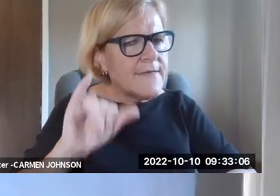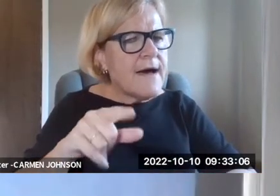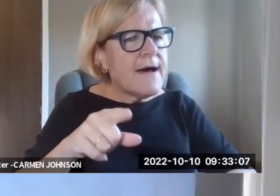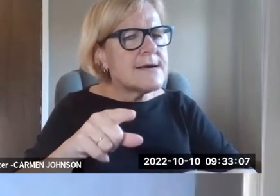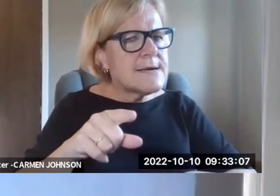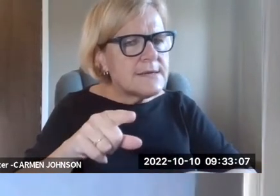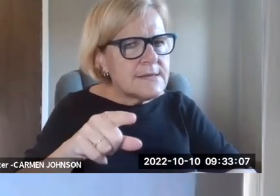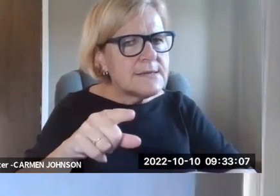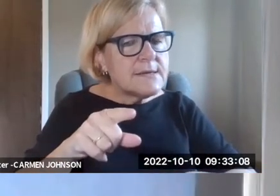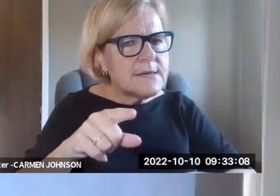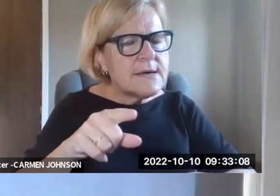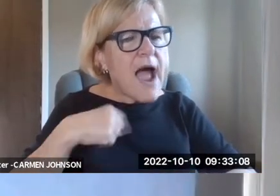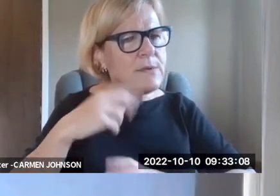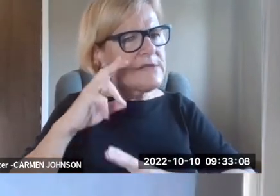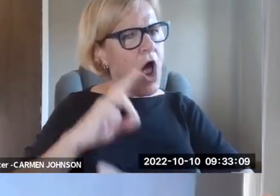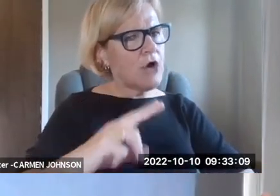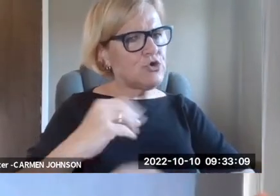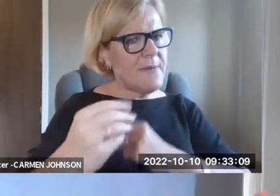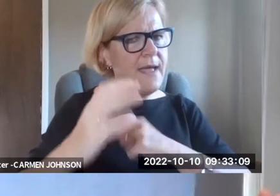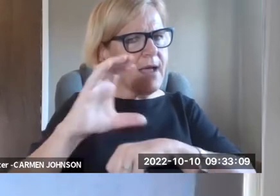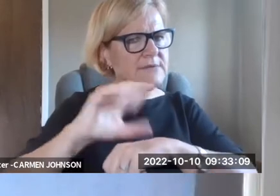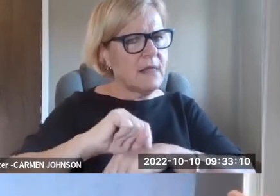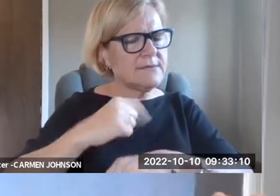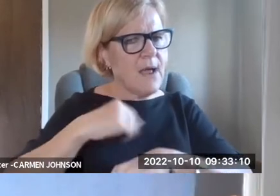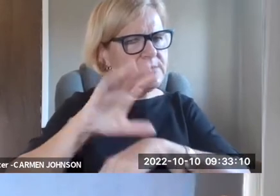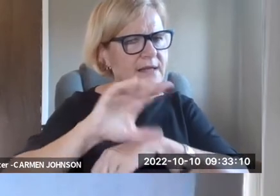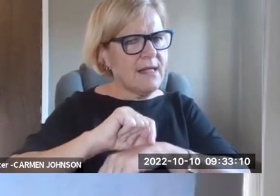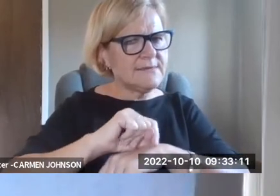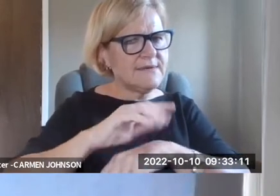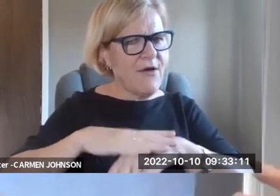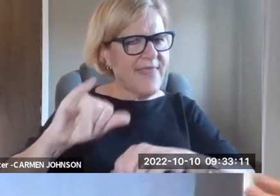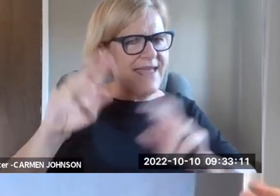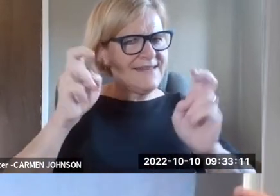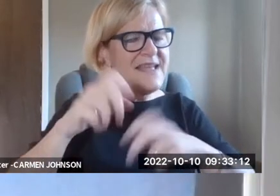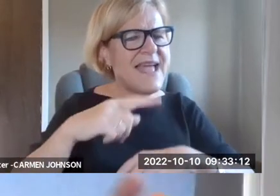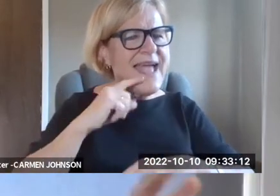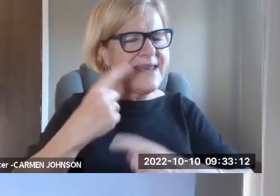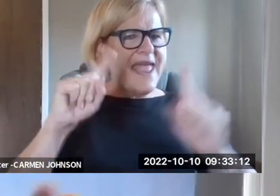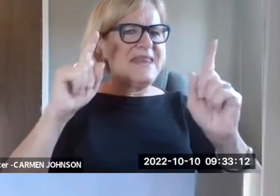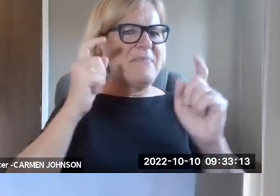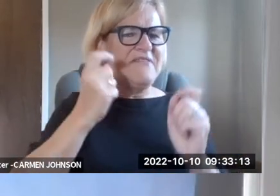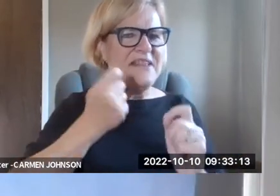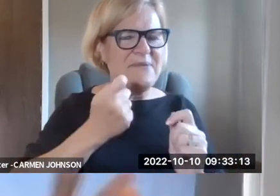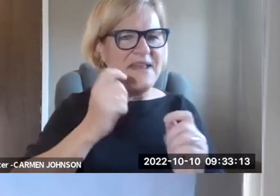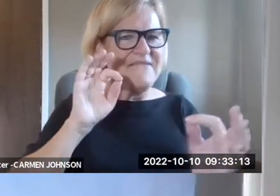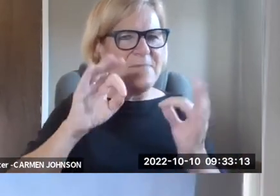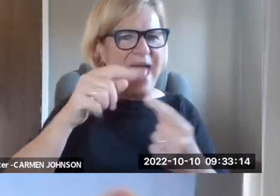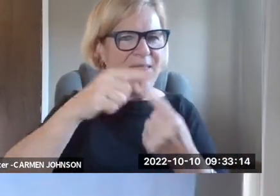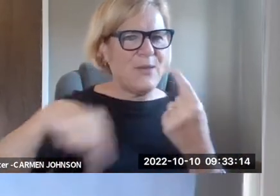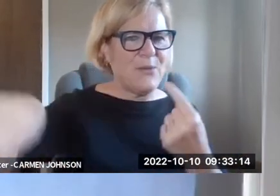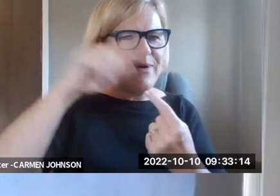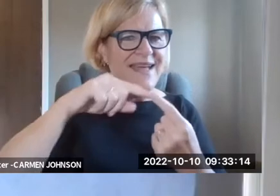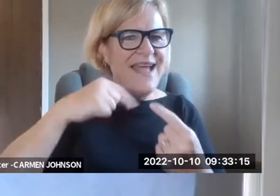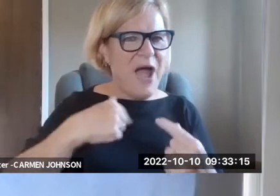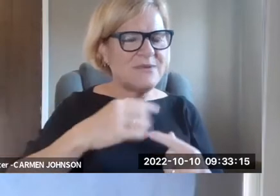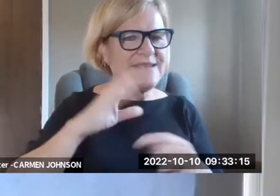focuses on up to date technology. Um, and I really found this to be, I was sort of honored to be consulted.